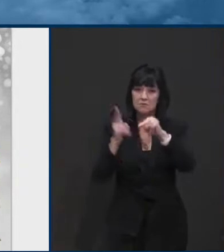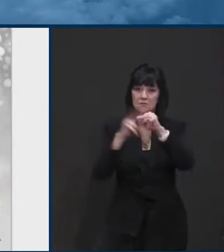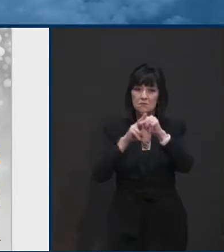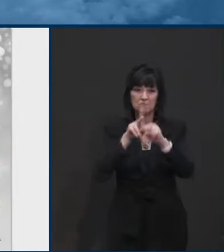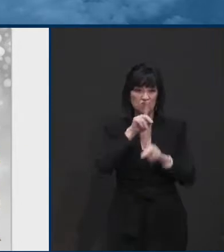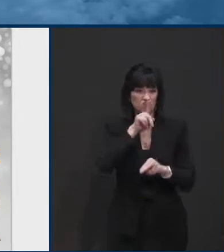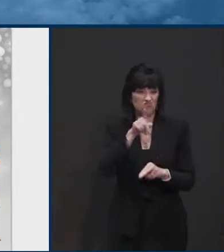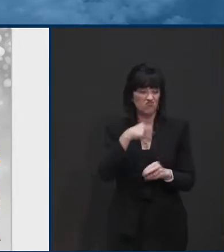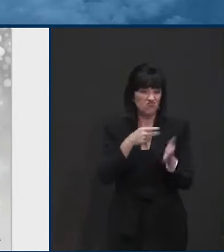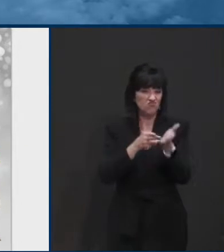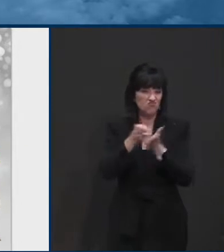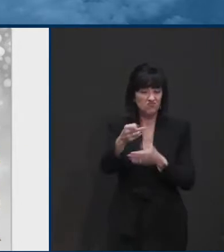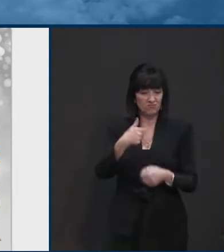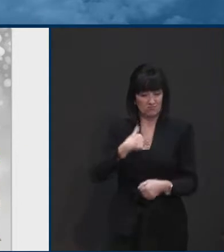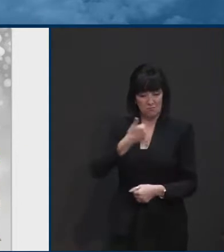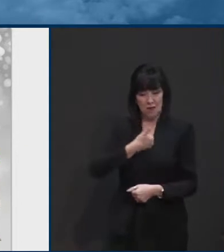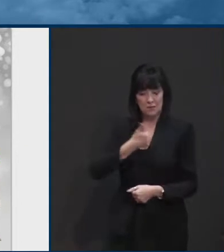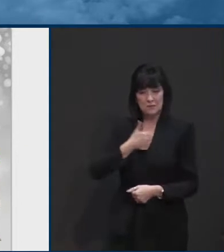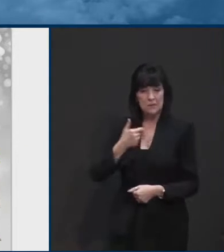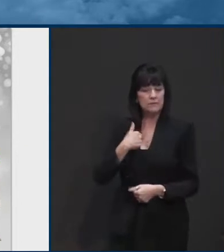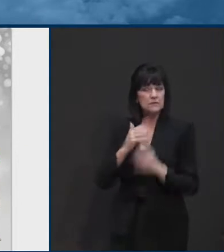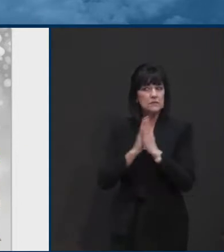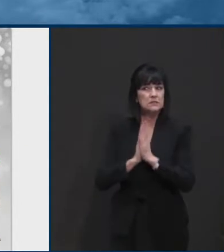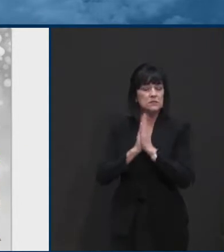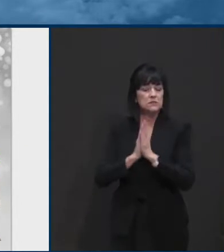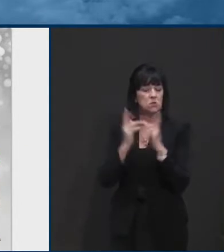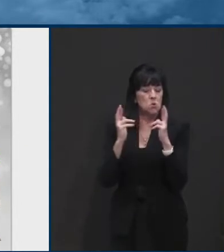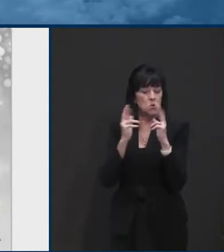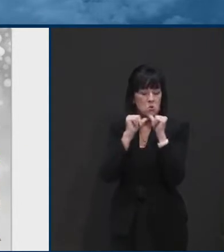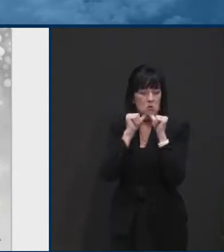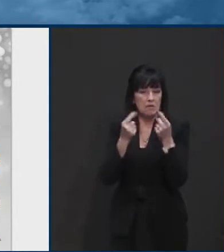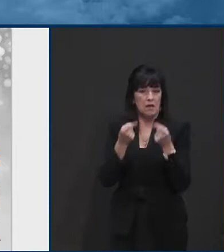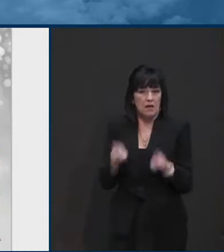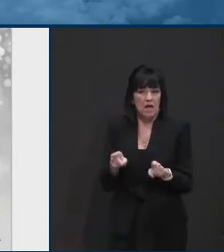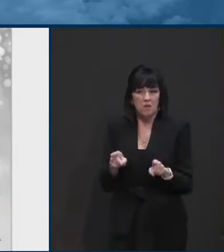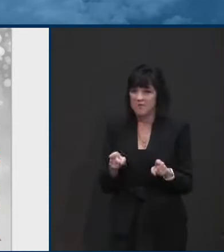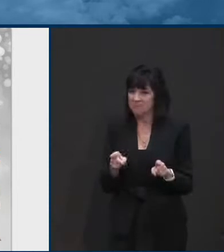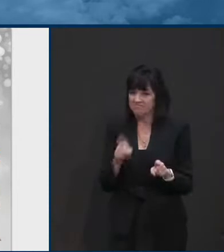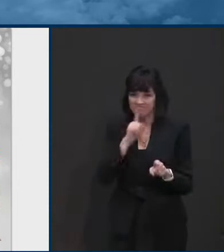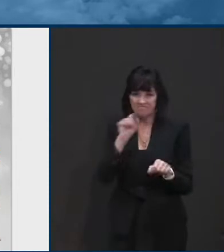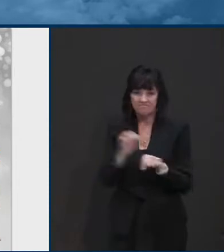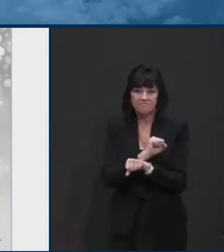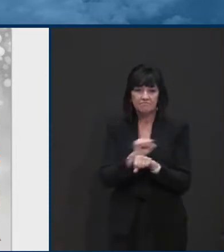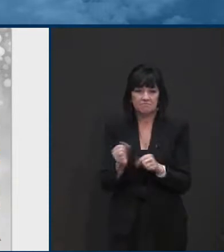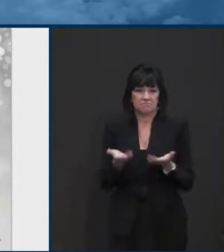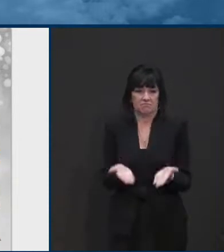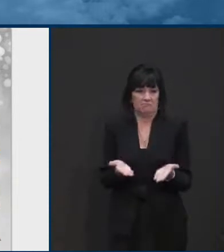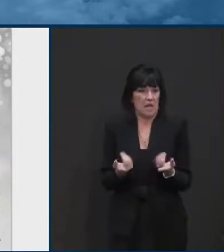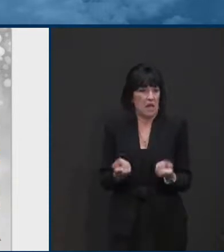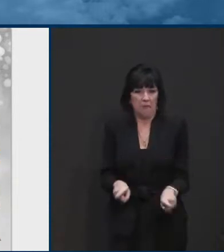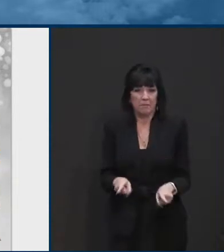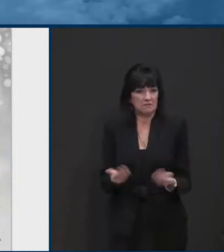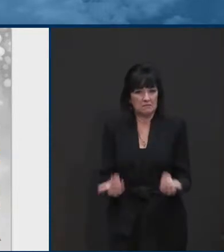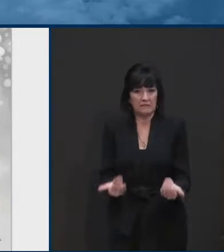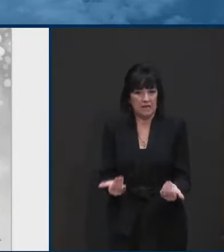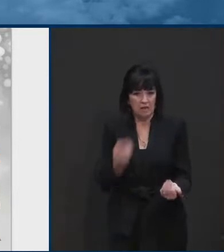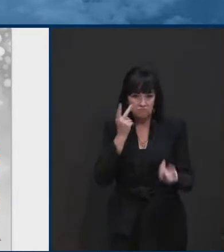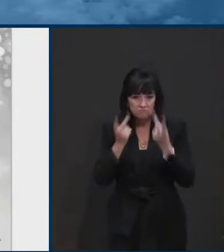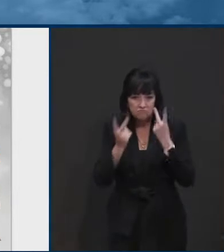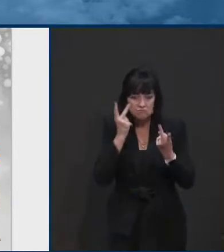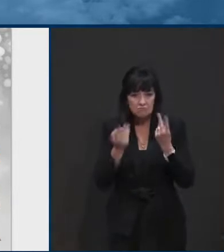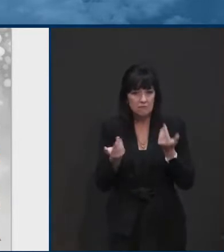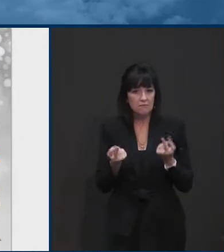numbers are very clear. We we've seen them coming and now we have to take action. We have to support